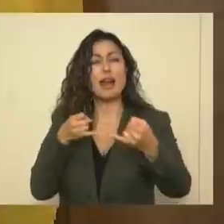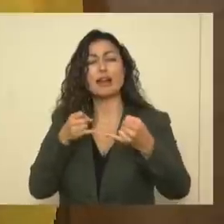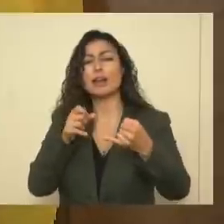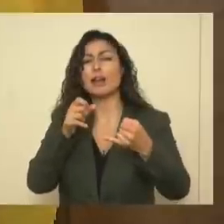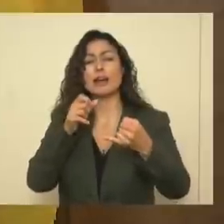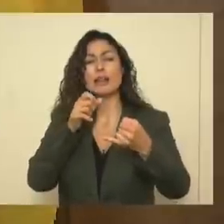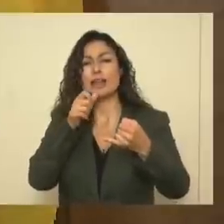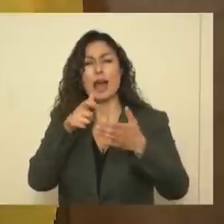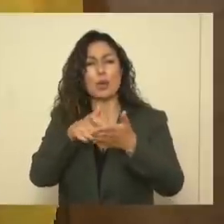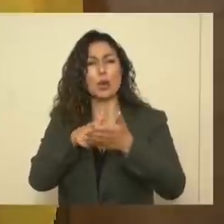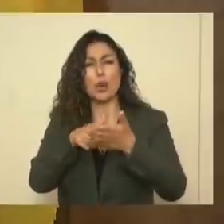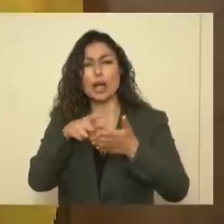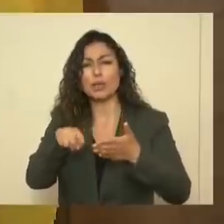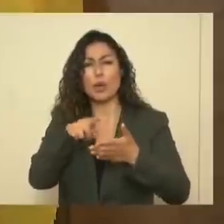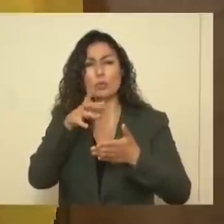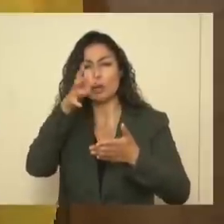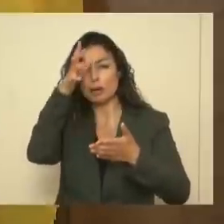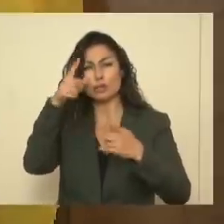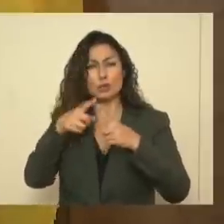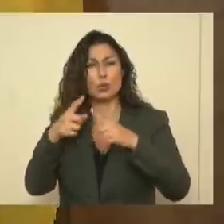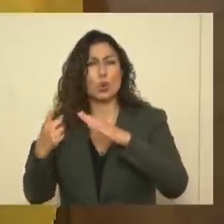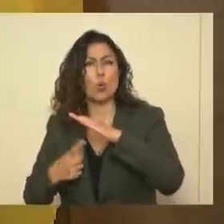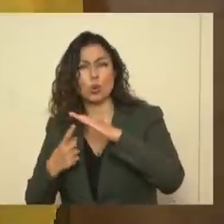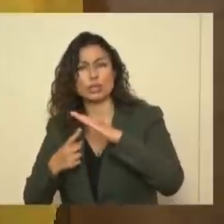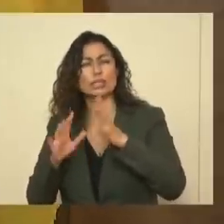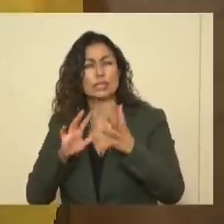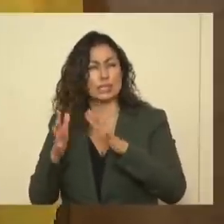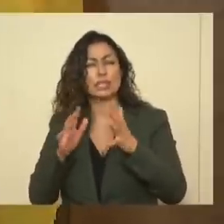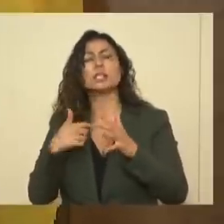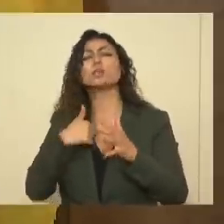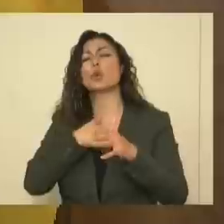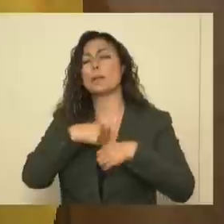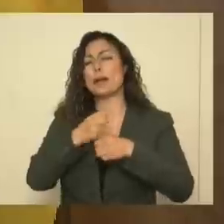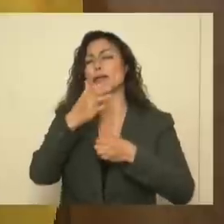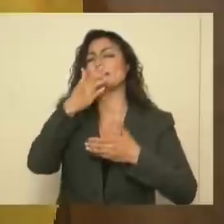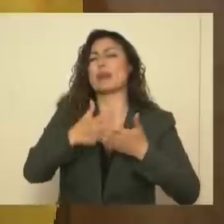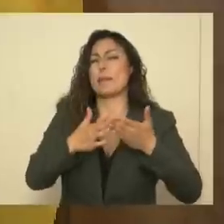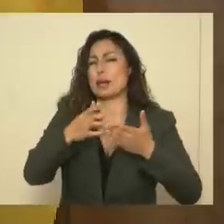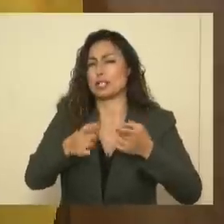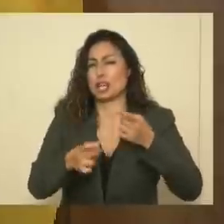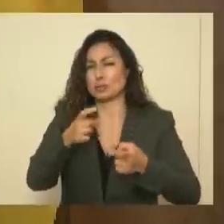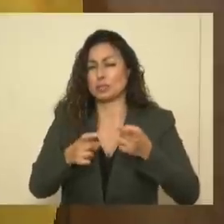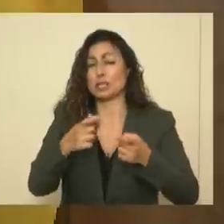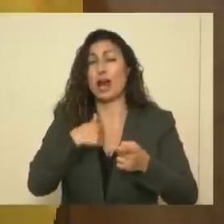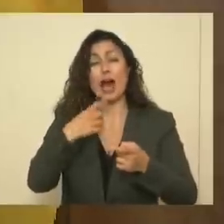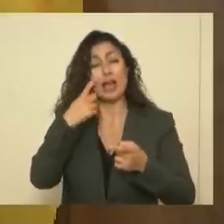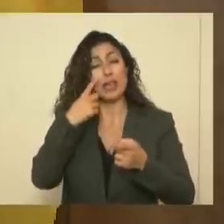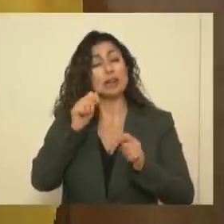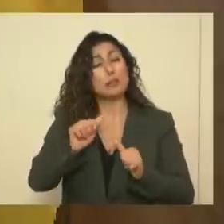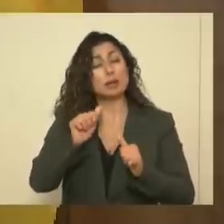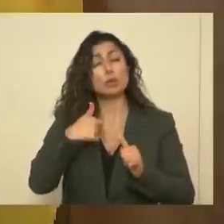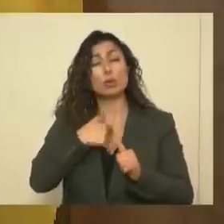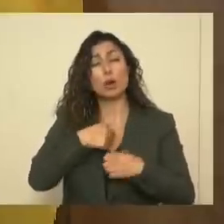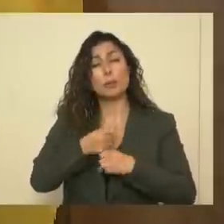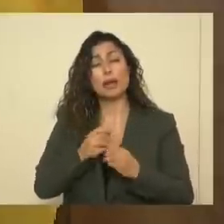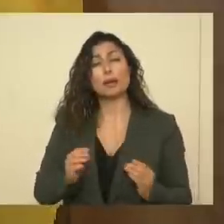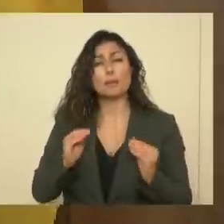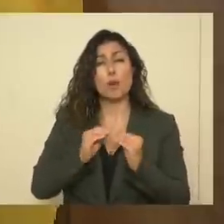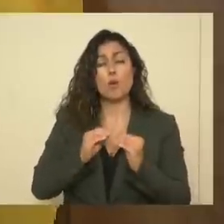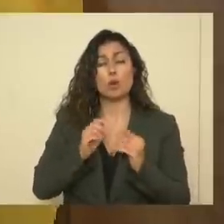those parents to quarantine. And we've got some – so we made some adjustments. And I think it's possible we'll make more adjustments.